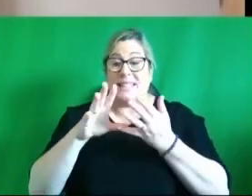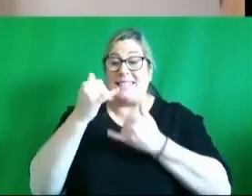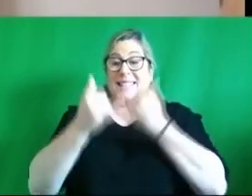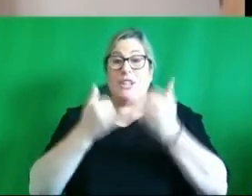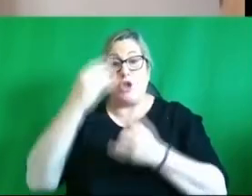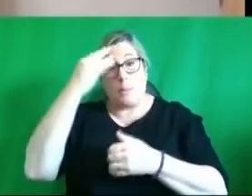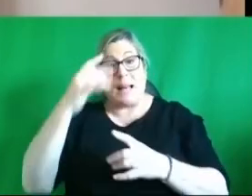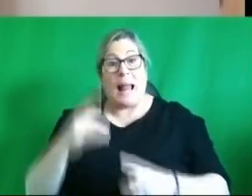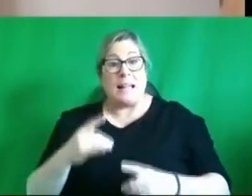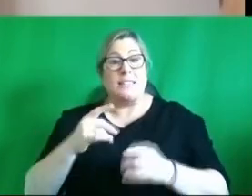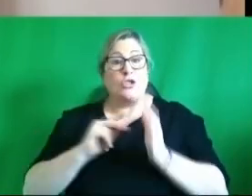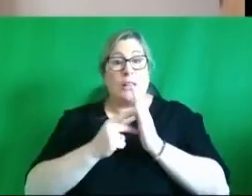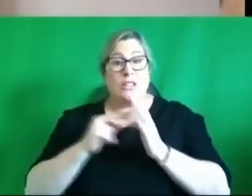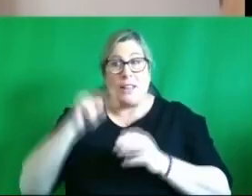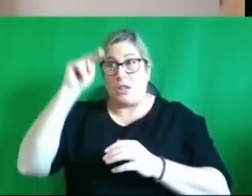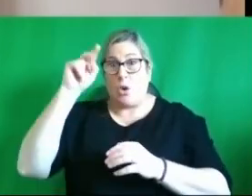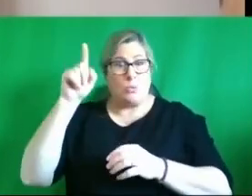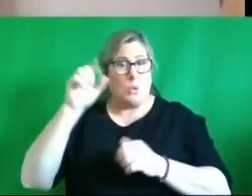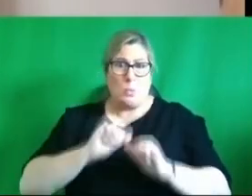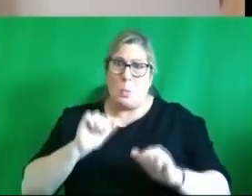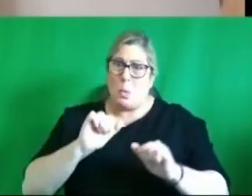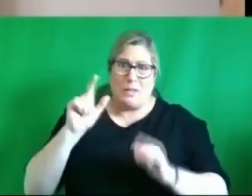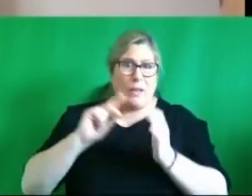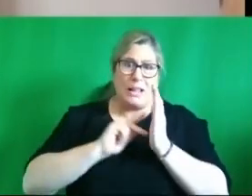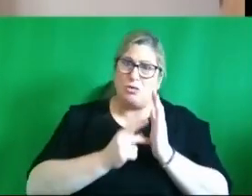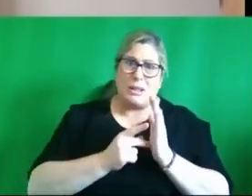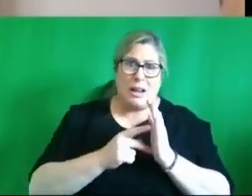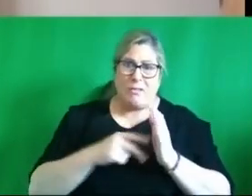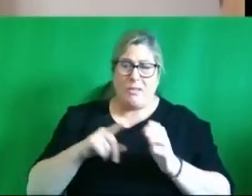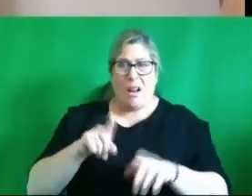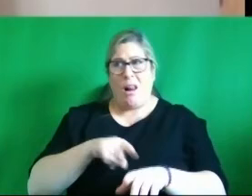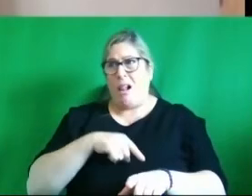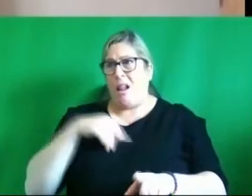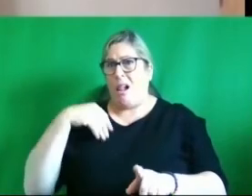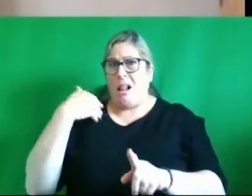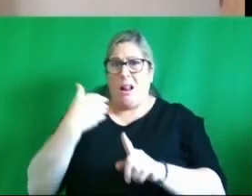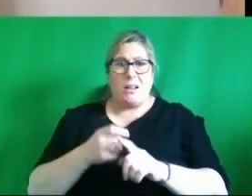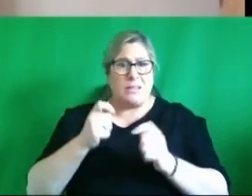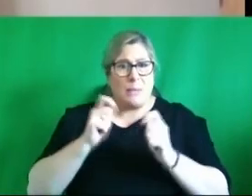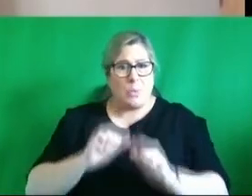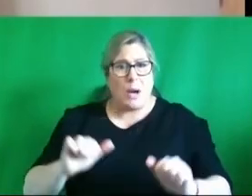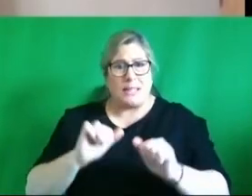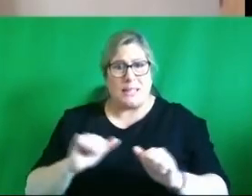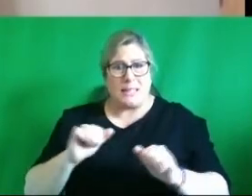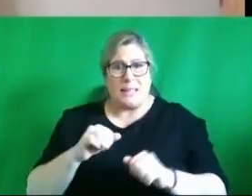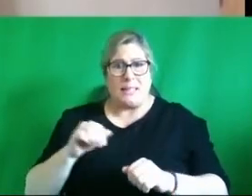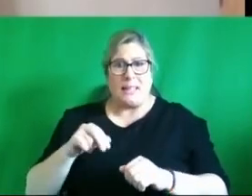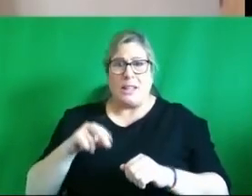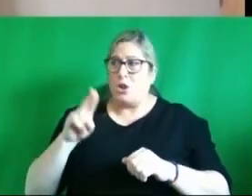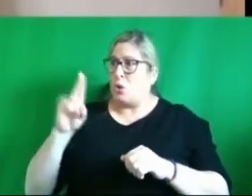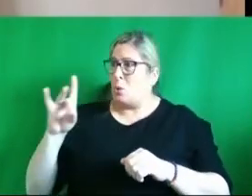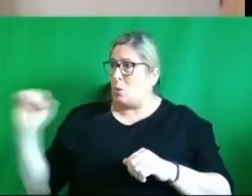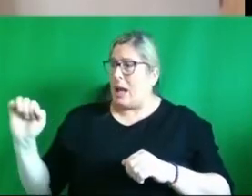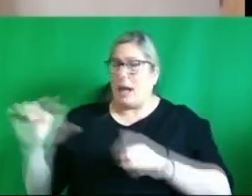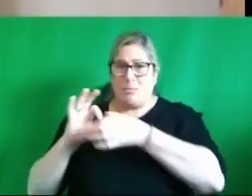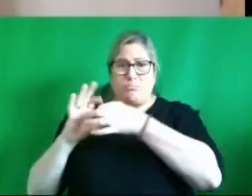in the north we've been waiting on the strategy for a very long time we were the only region of the uk without an overarching strategy